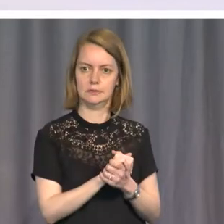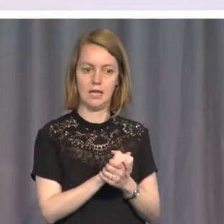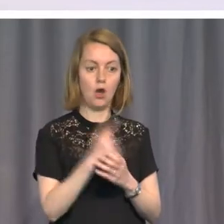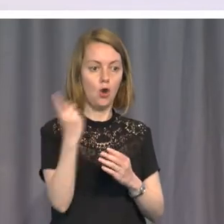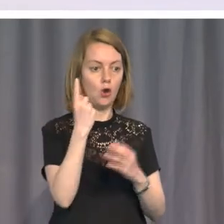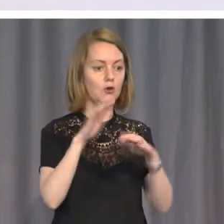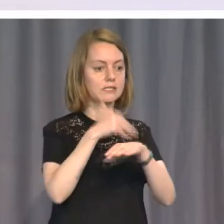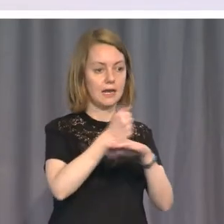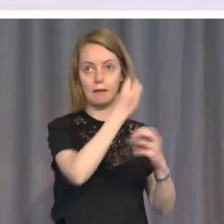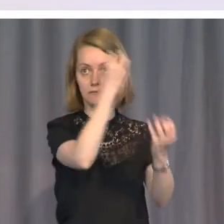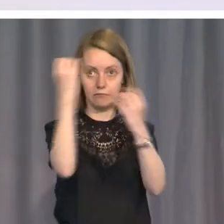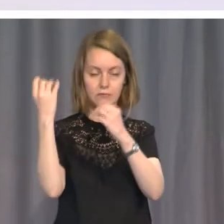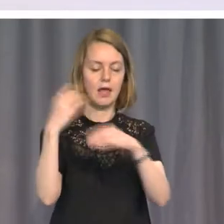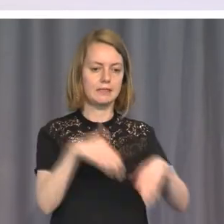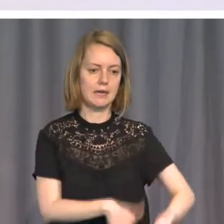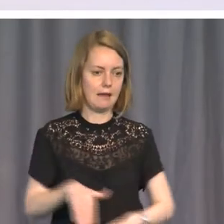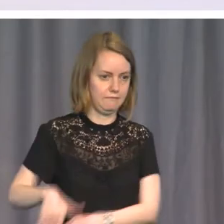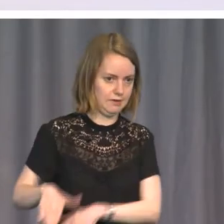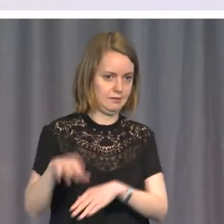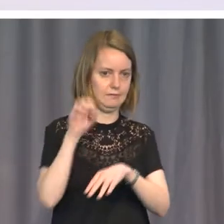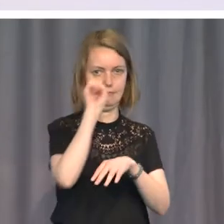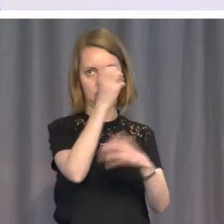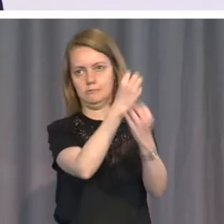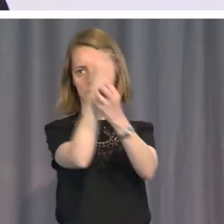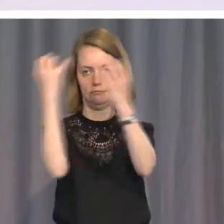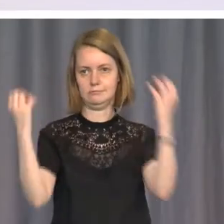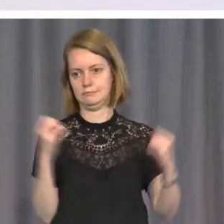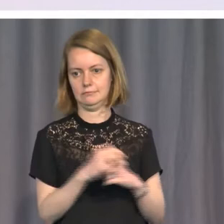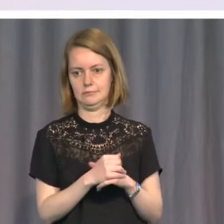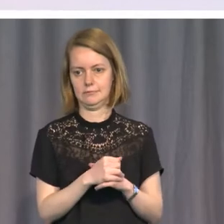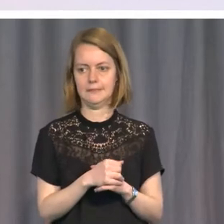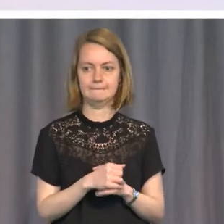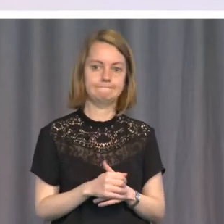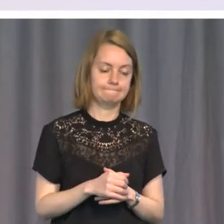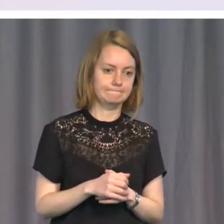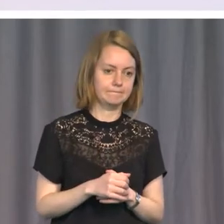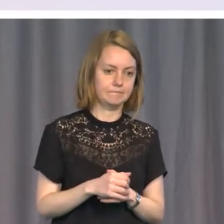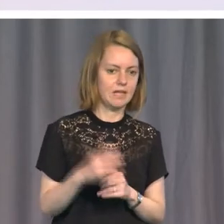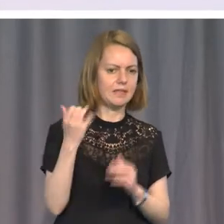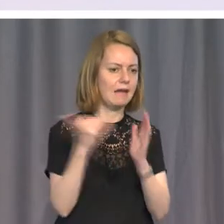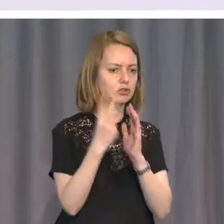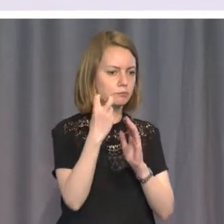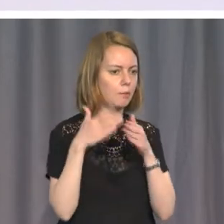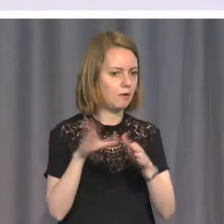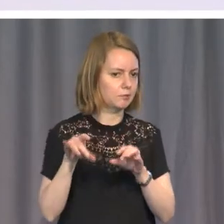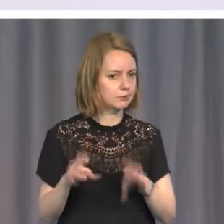the they'll have two more patrol boats to shoot their fireworks from. The judiciary has been coward